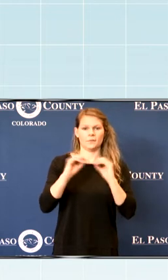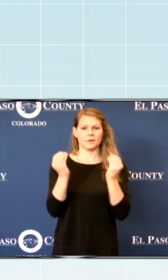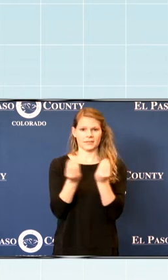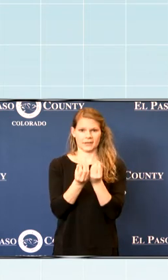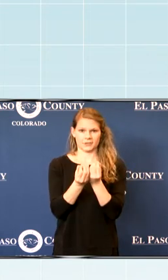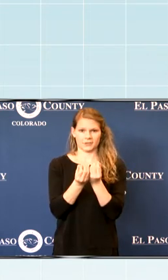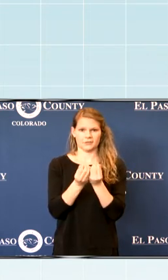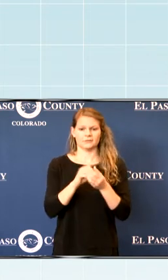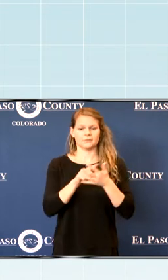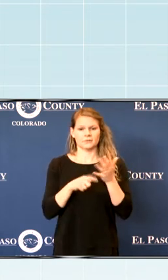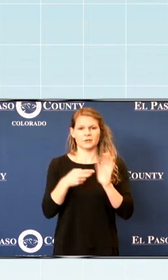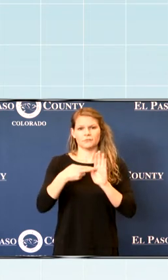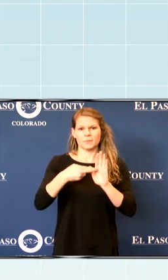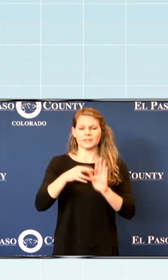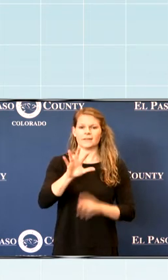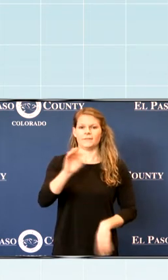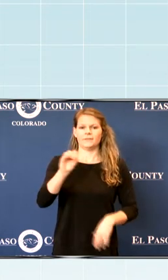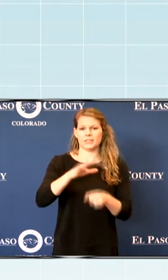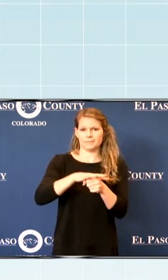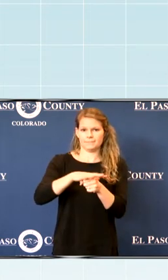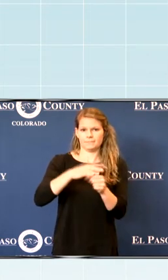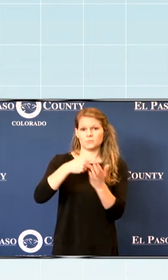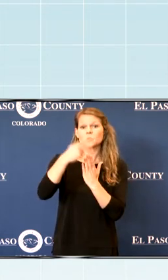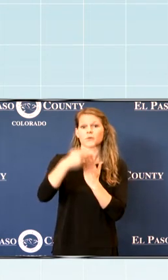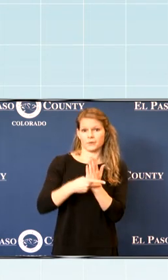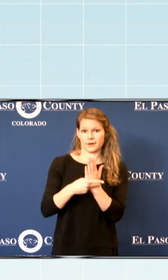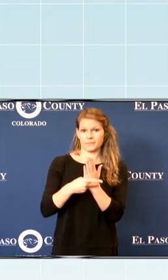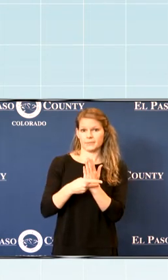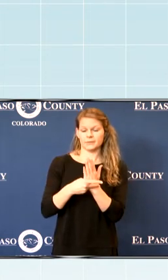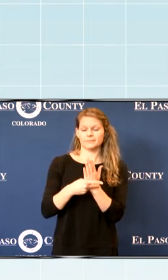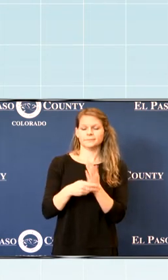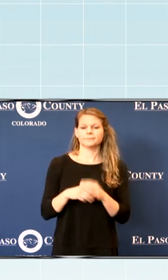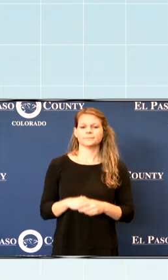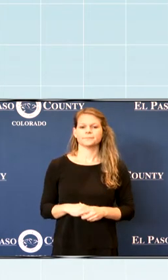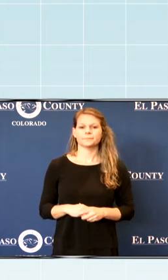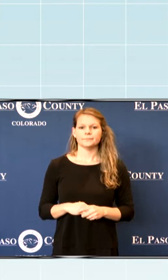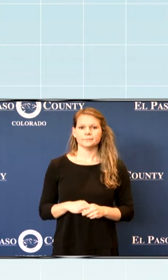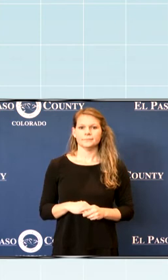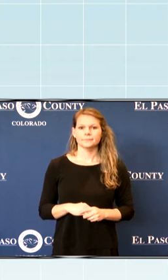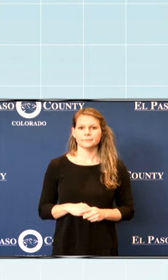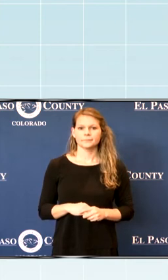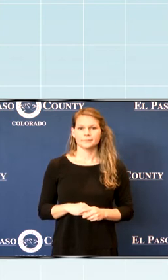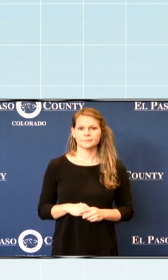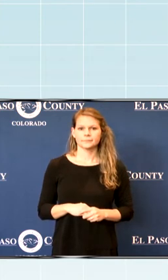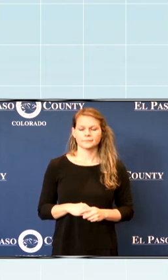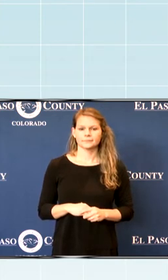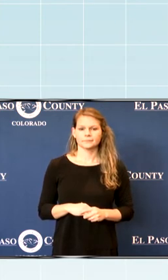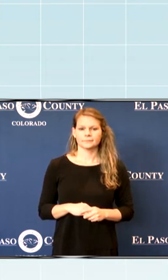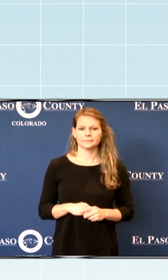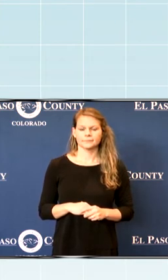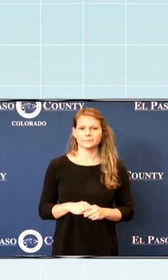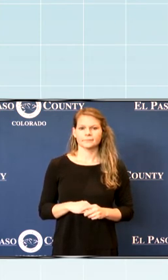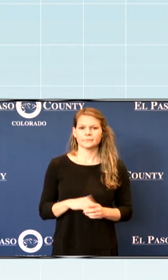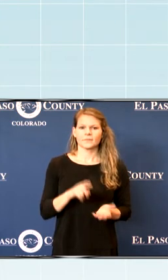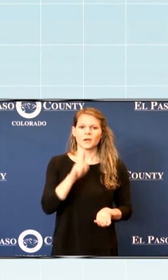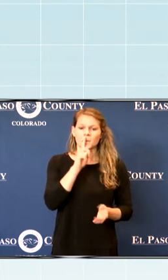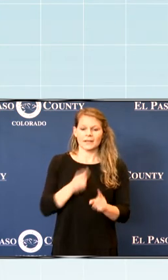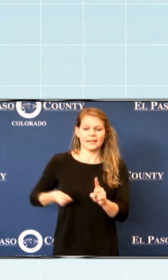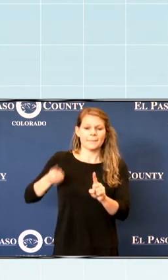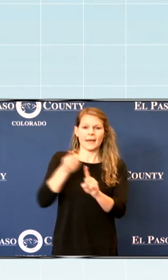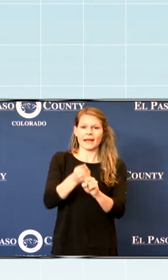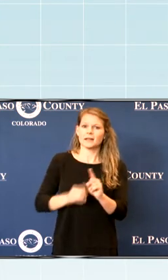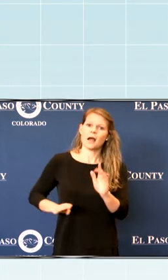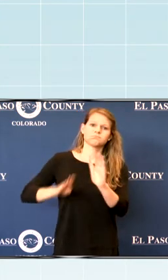representing 50 regional programs that will have an exponential impact